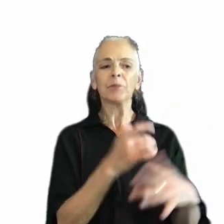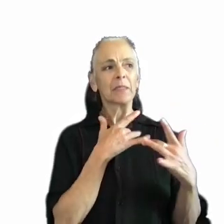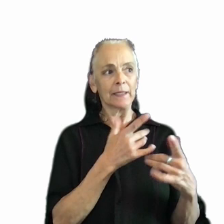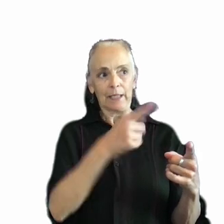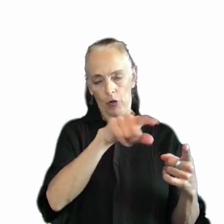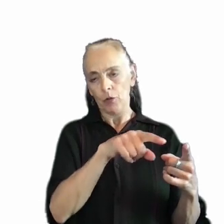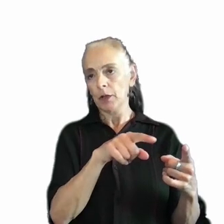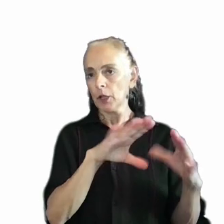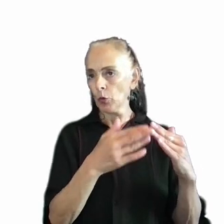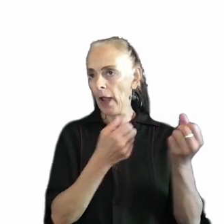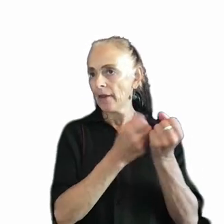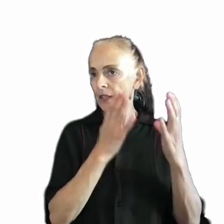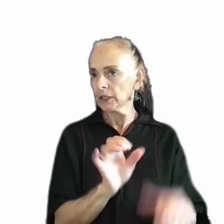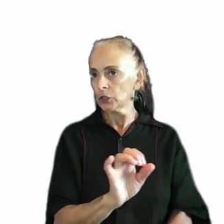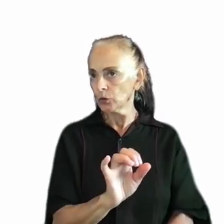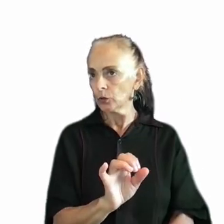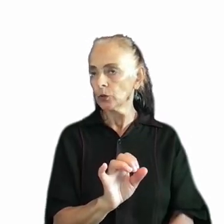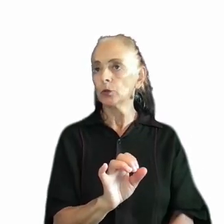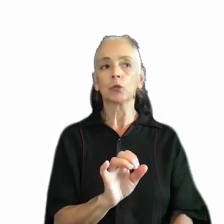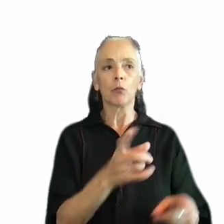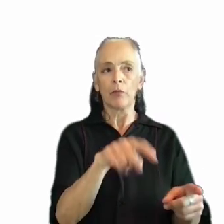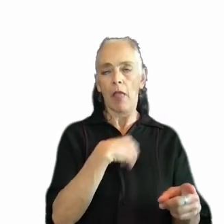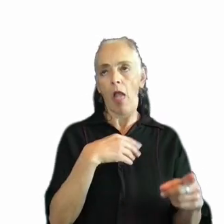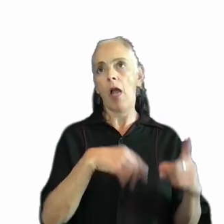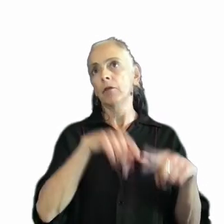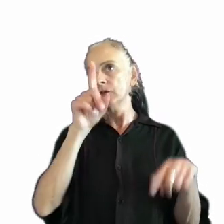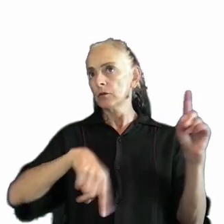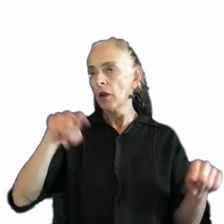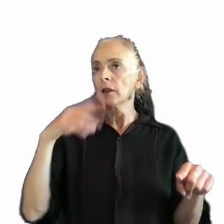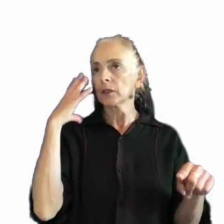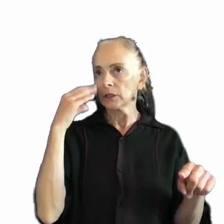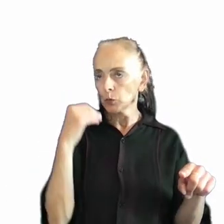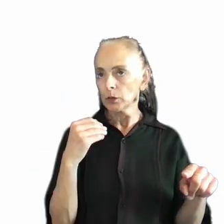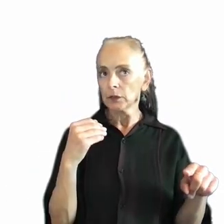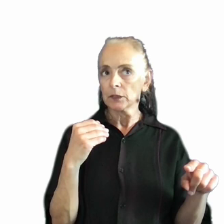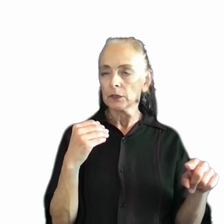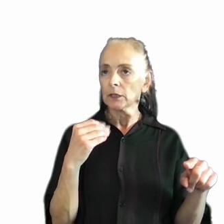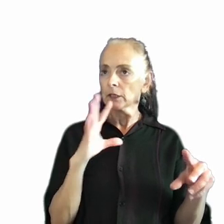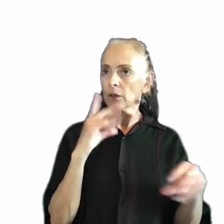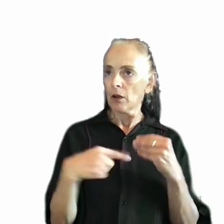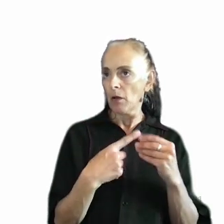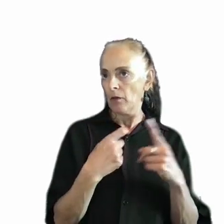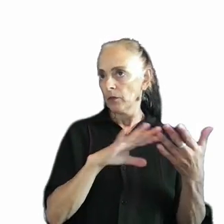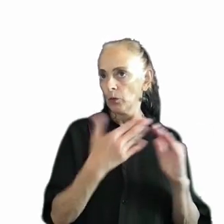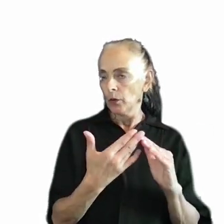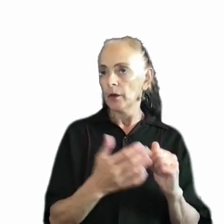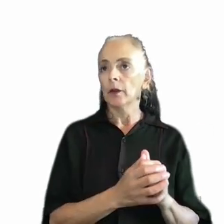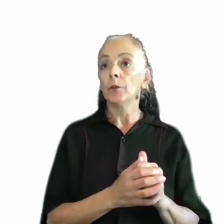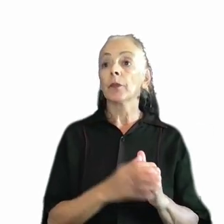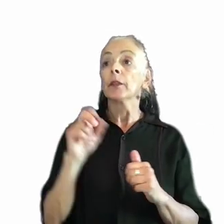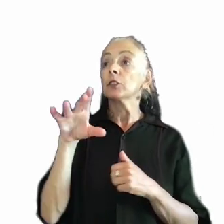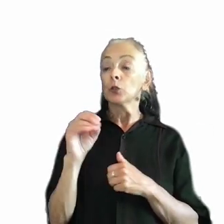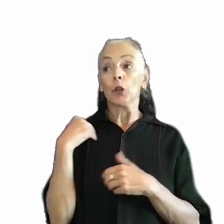community so that it can speak to a breadth of experiences from the community. The studio members who do the interviews then